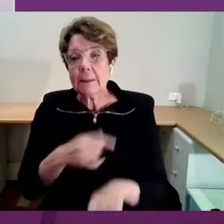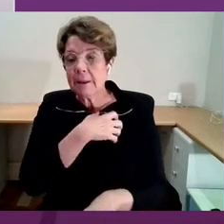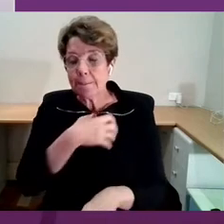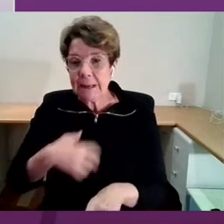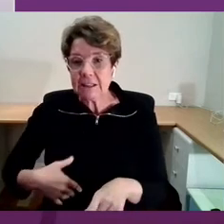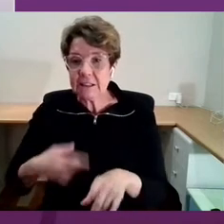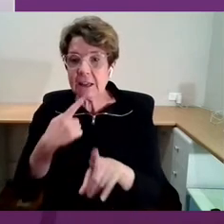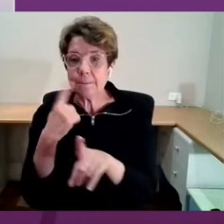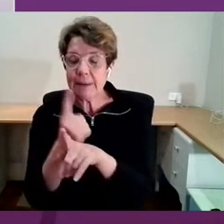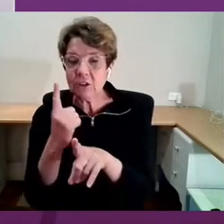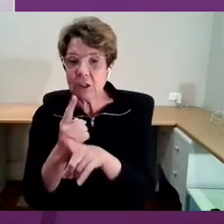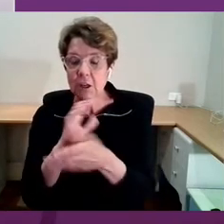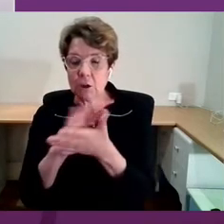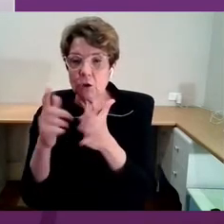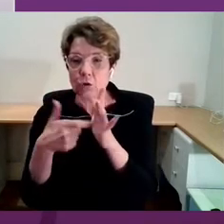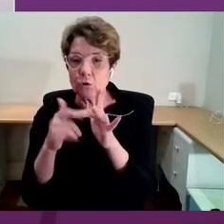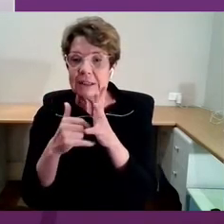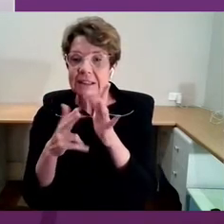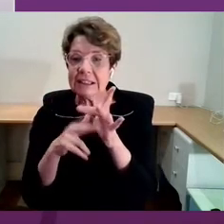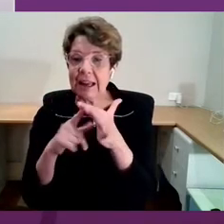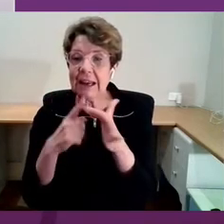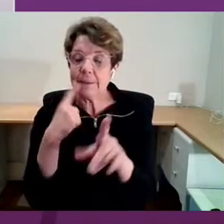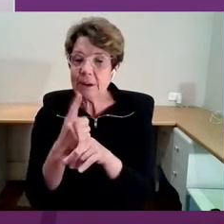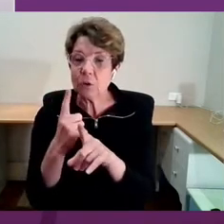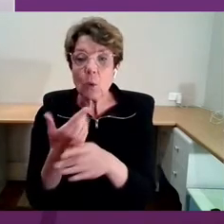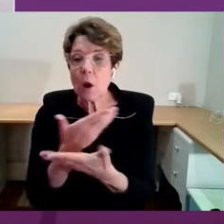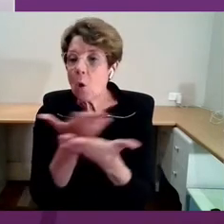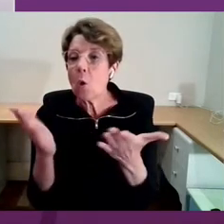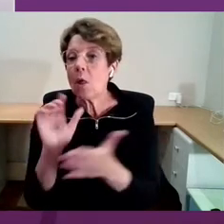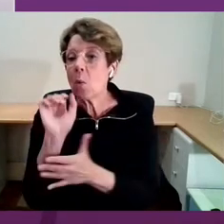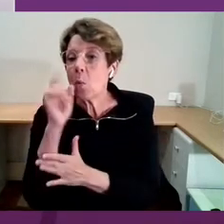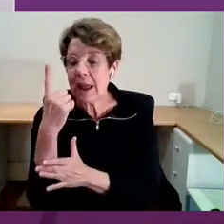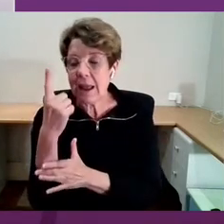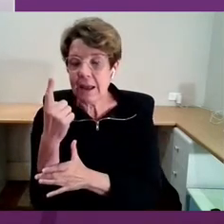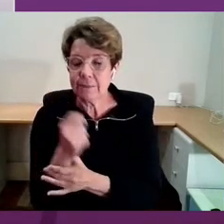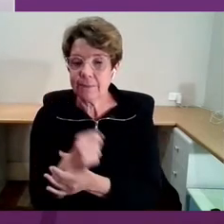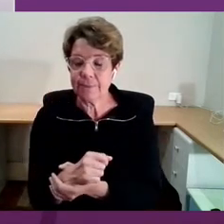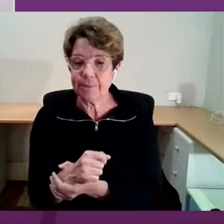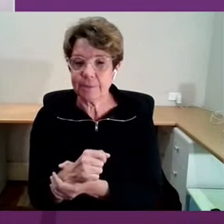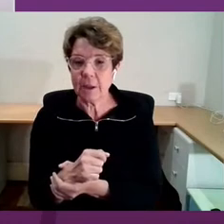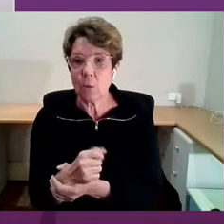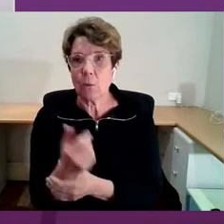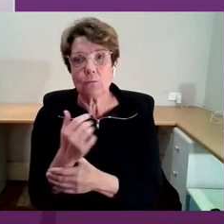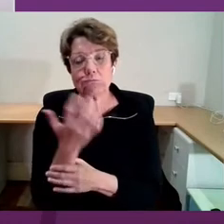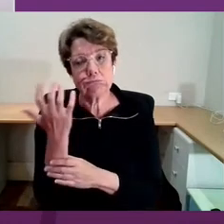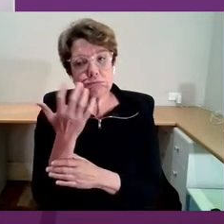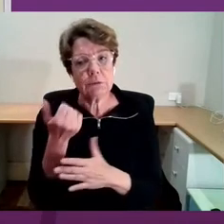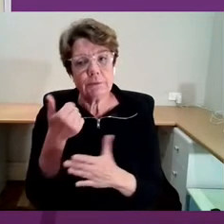Christine has mentioned it. We're all aware that we could not have had a more challenging 18 months.